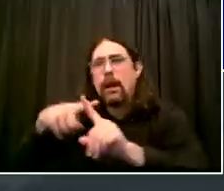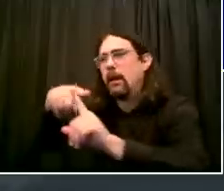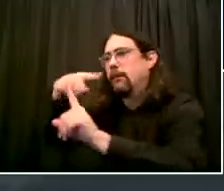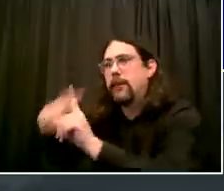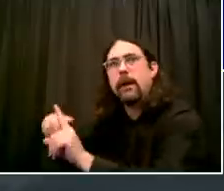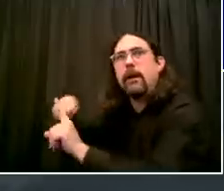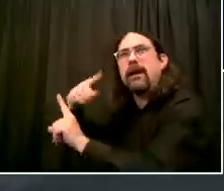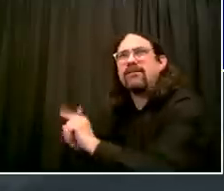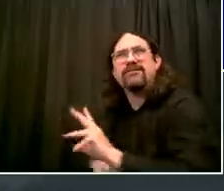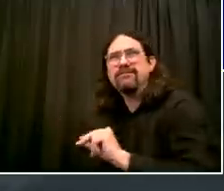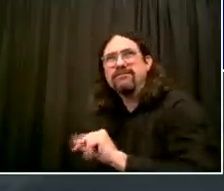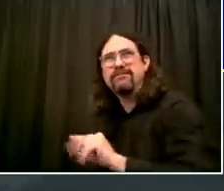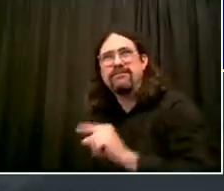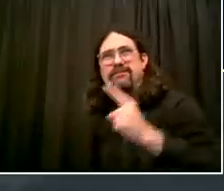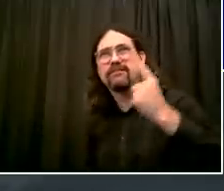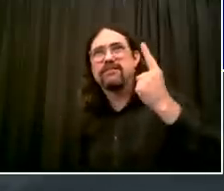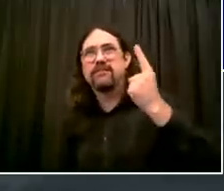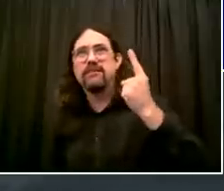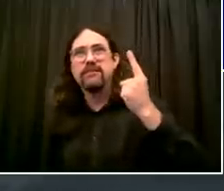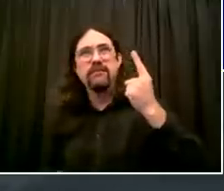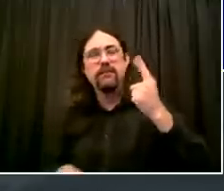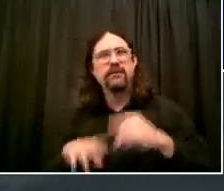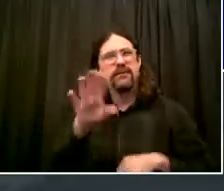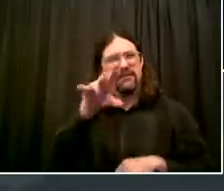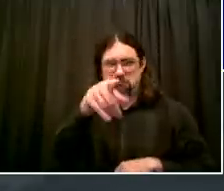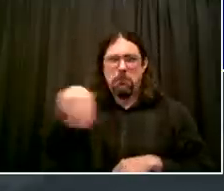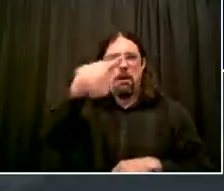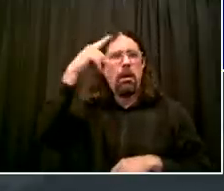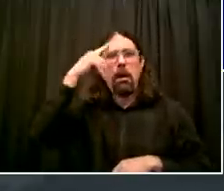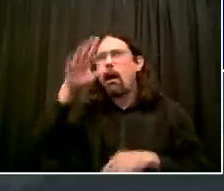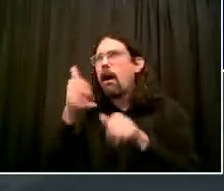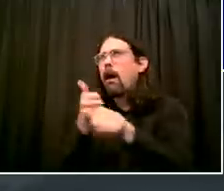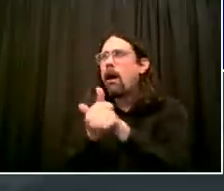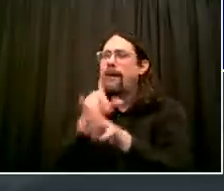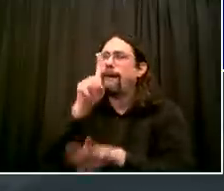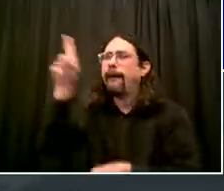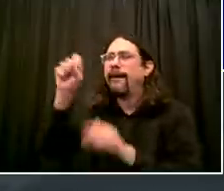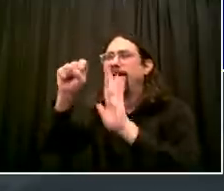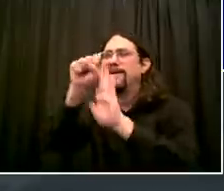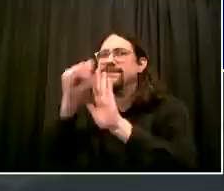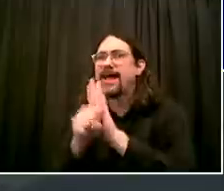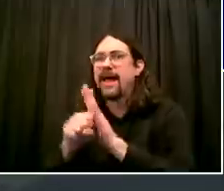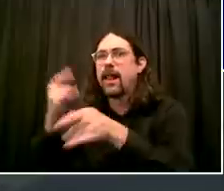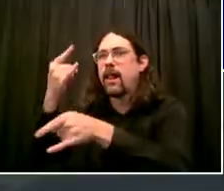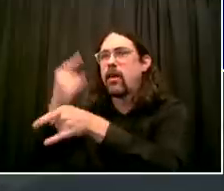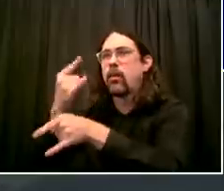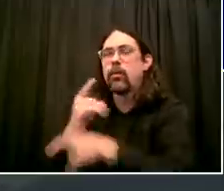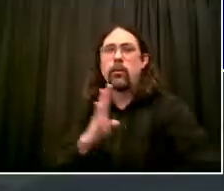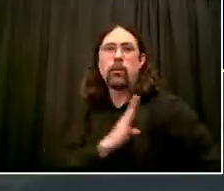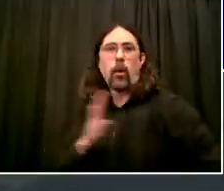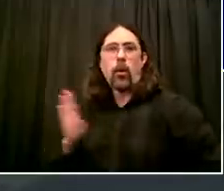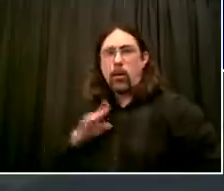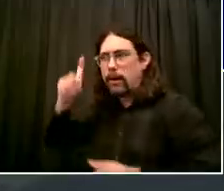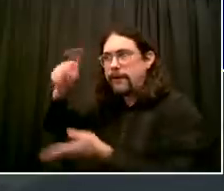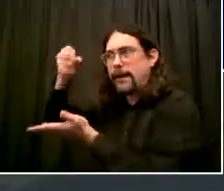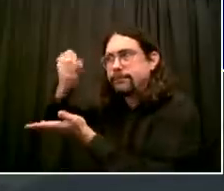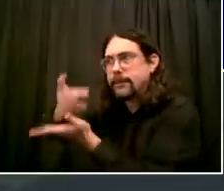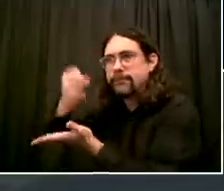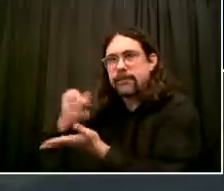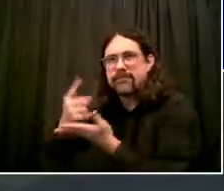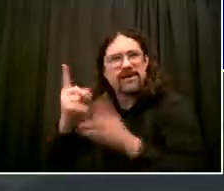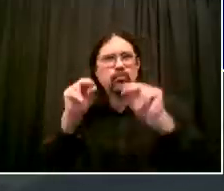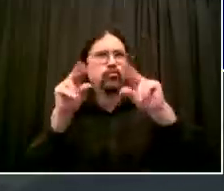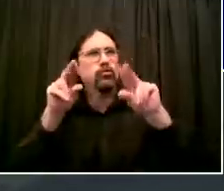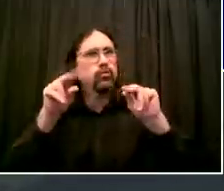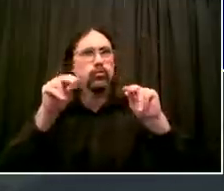the state and the SLA for their cooperation on that. We want to make this simple. And all the folks who put this together, all the hard work's being done